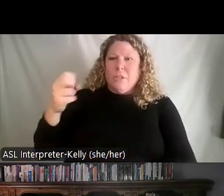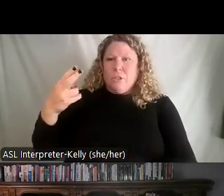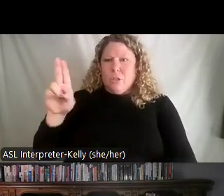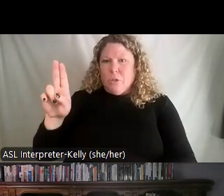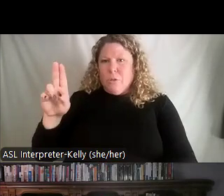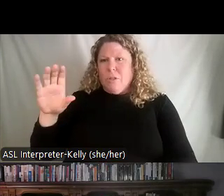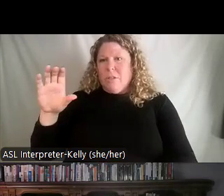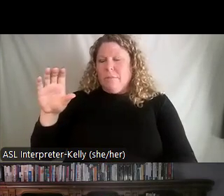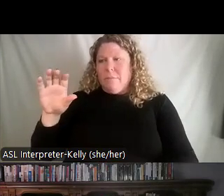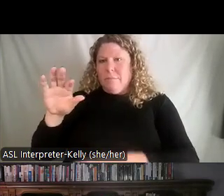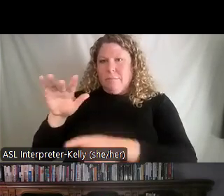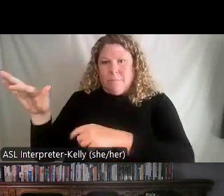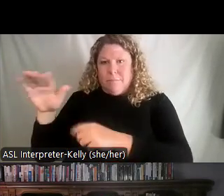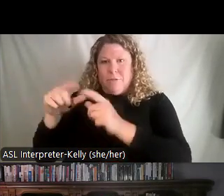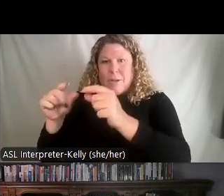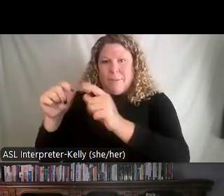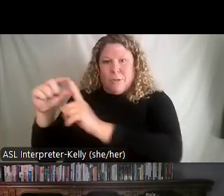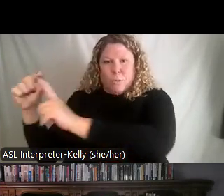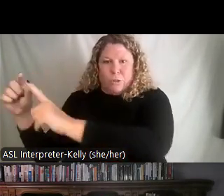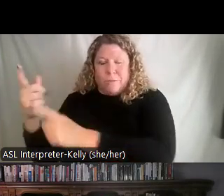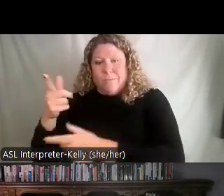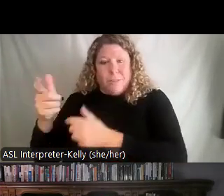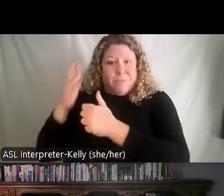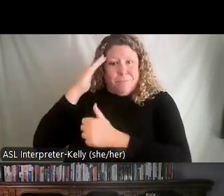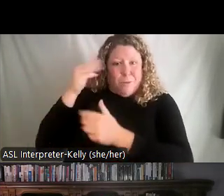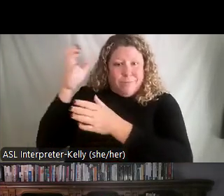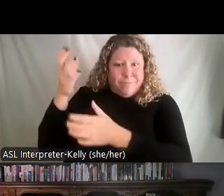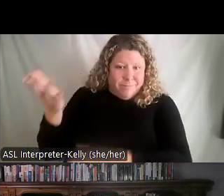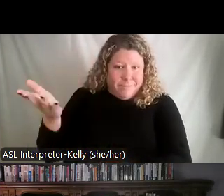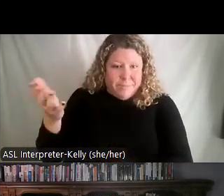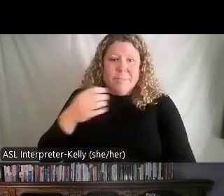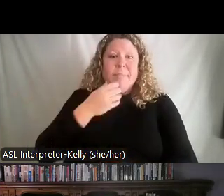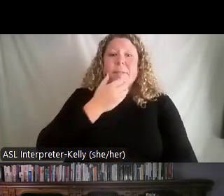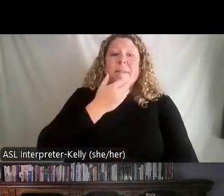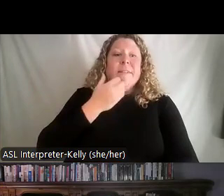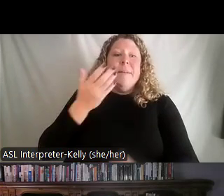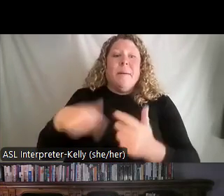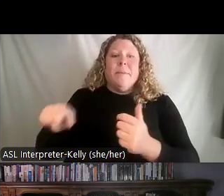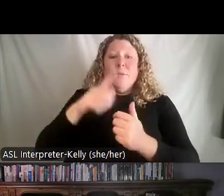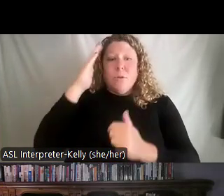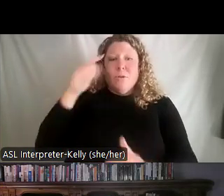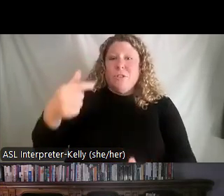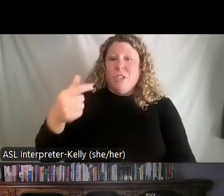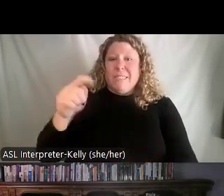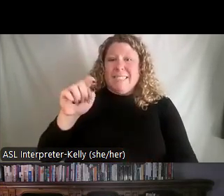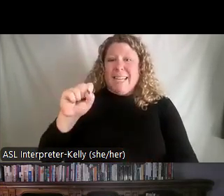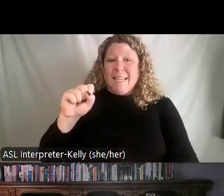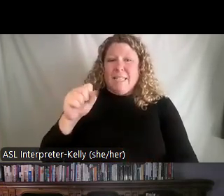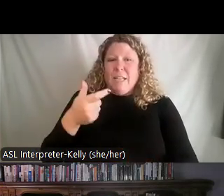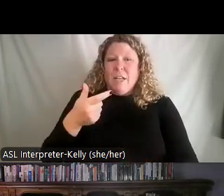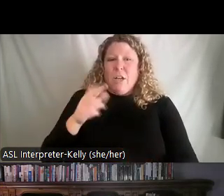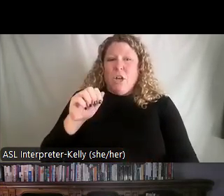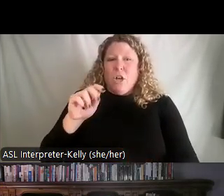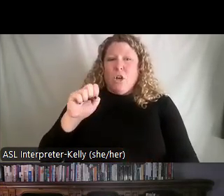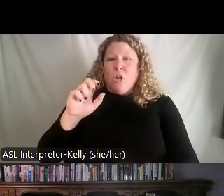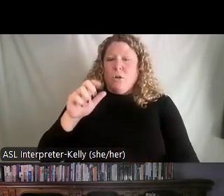you're probably familiar with this. one thing you might not notice or might not be familiar with is the GTS or the grasp, the situation that's in the center of